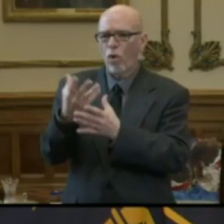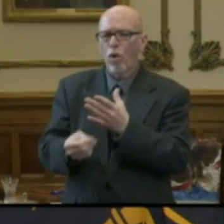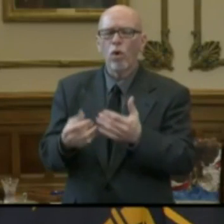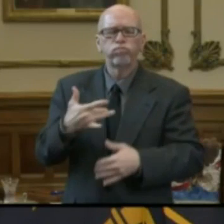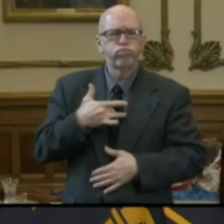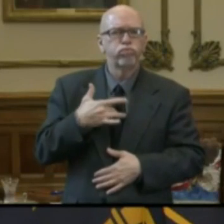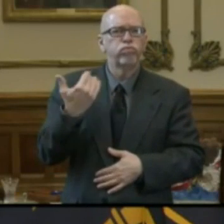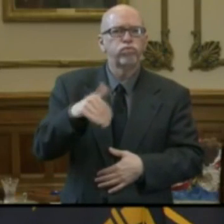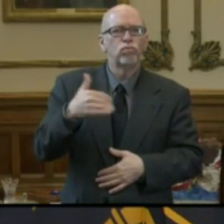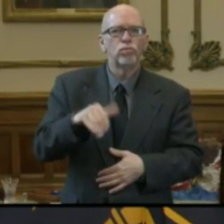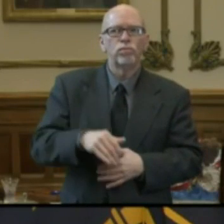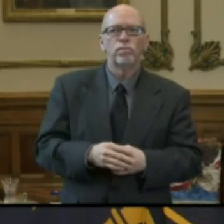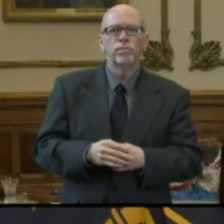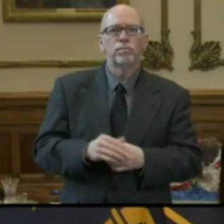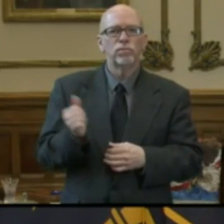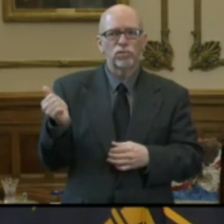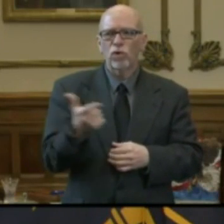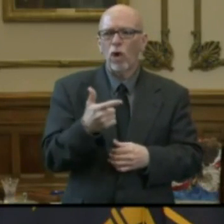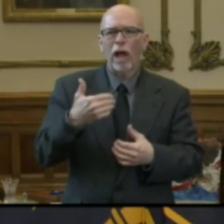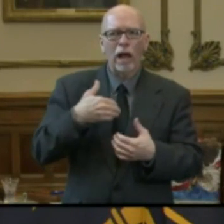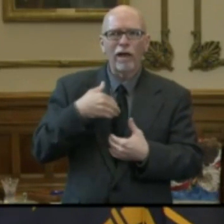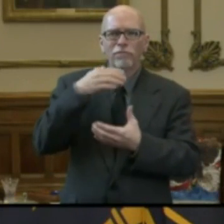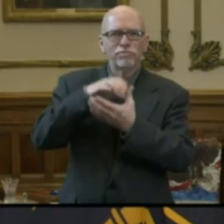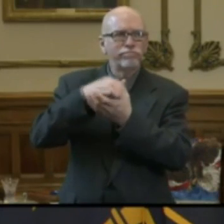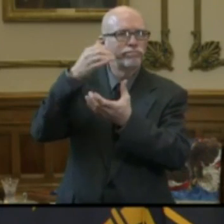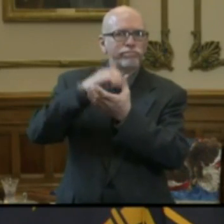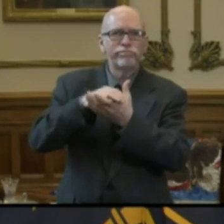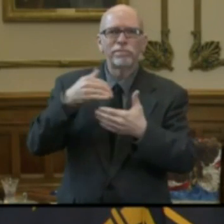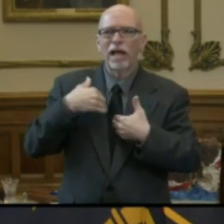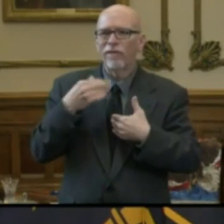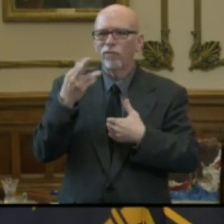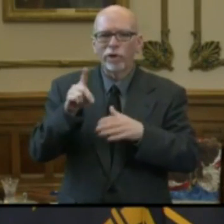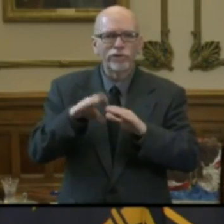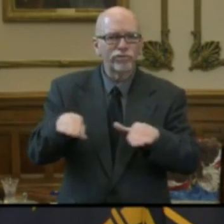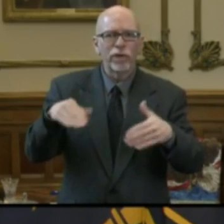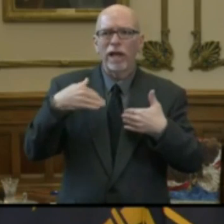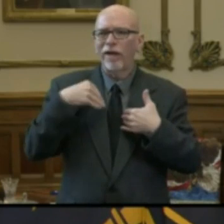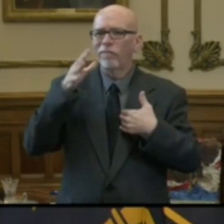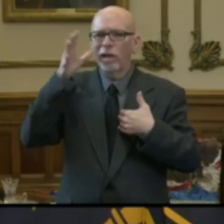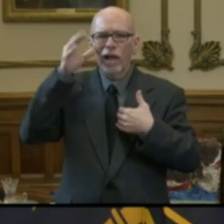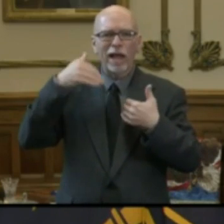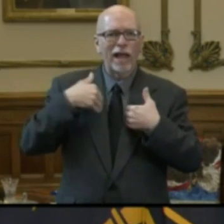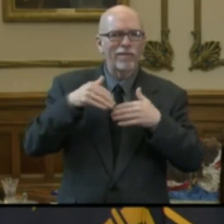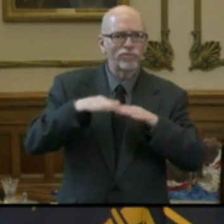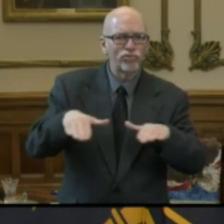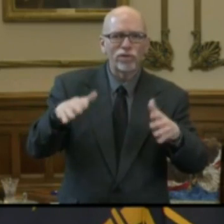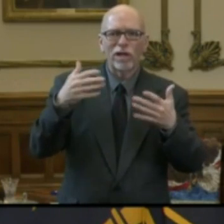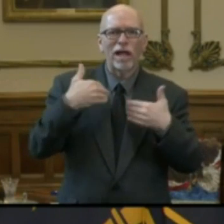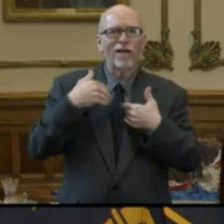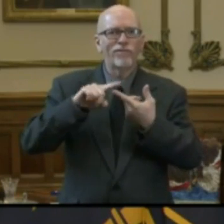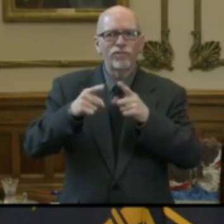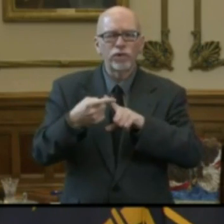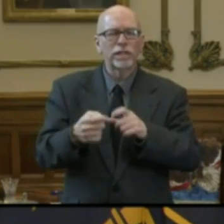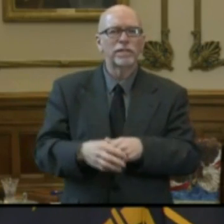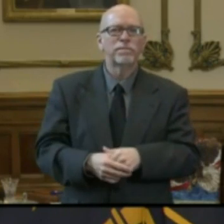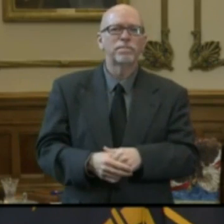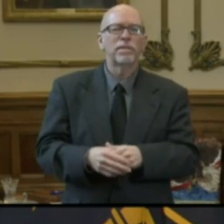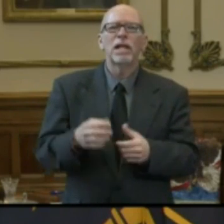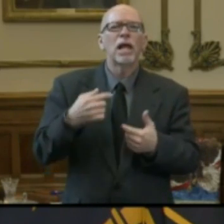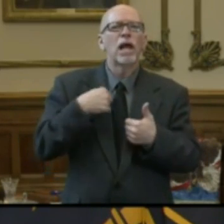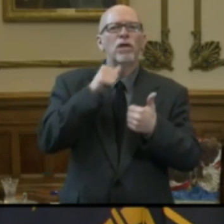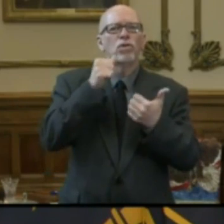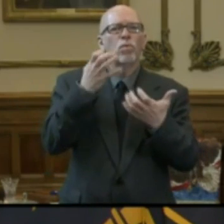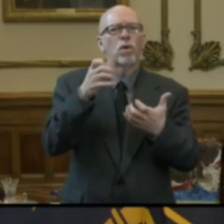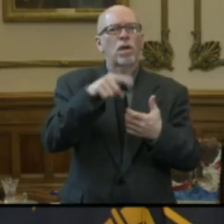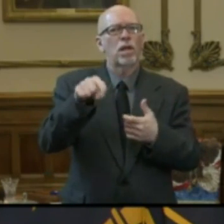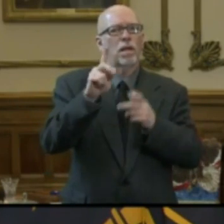They are all someone's spouse, grandparent, parent, child, or friend. And I do not want